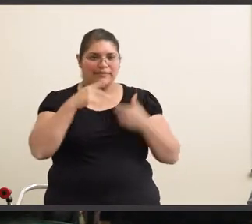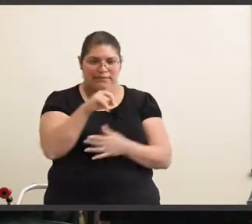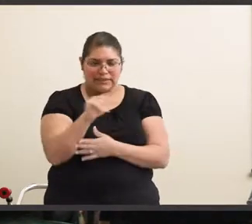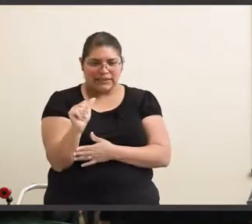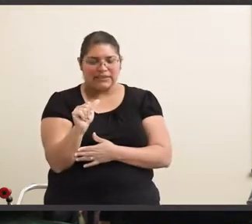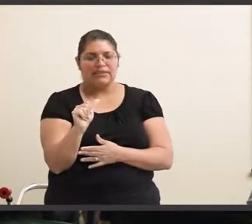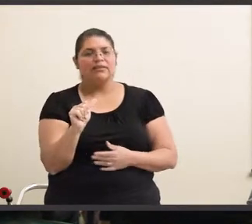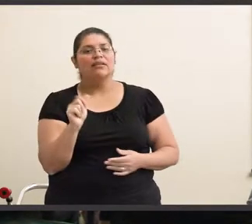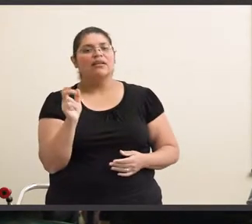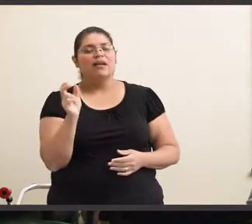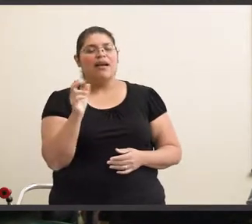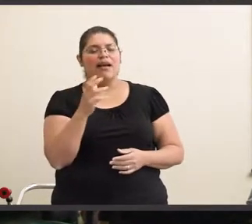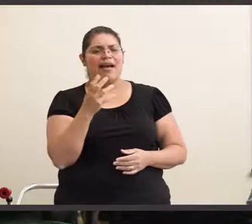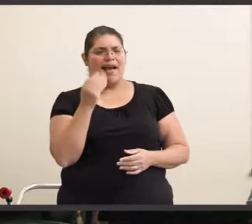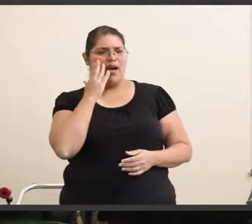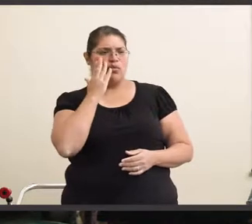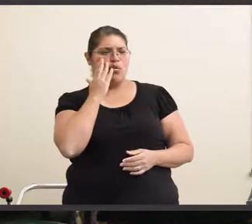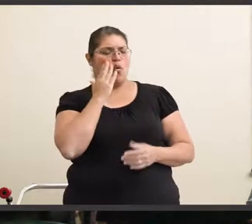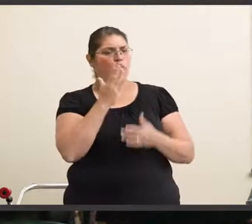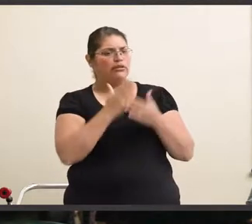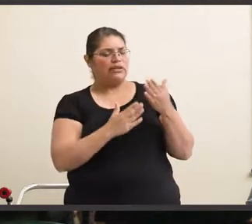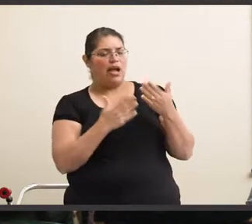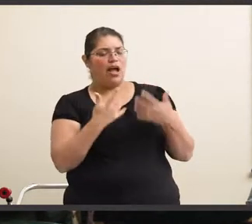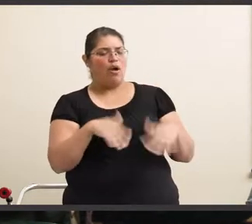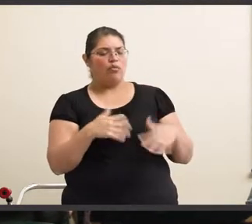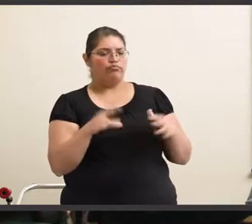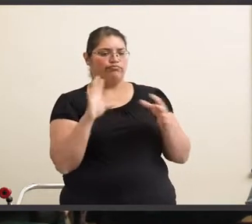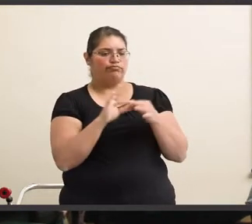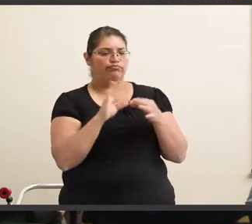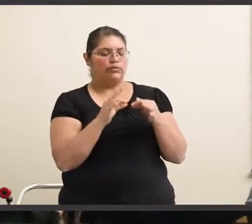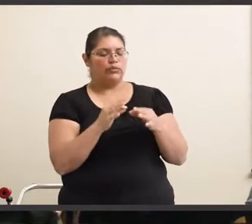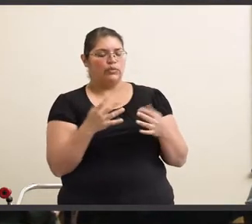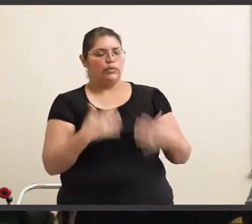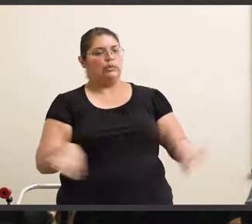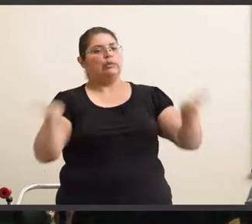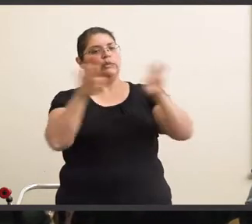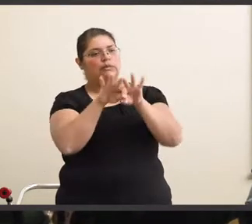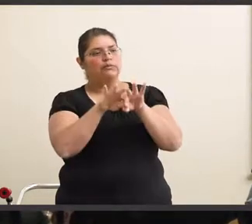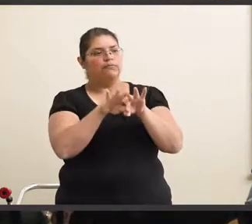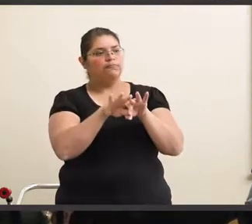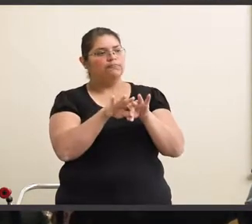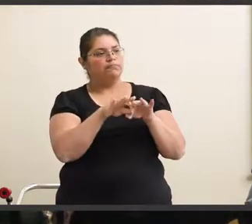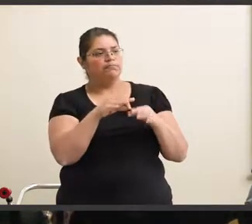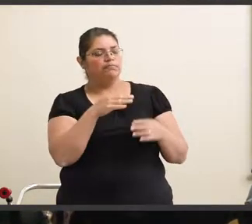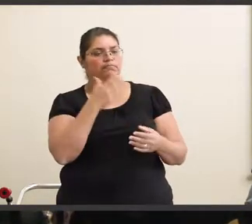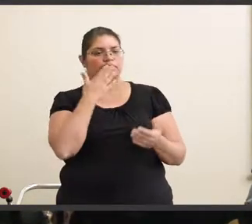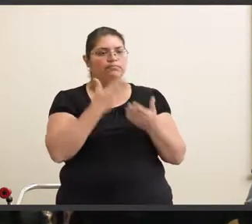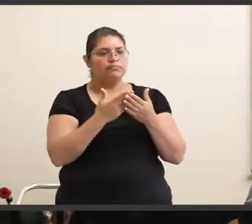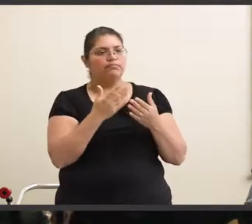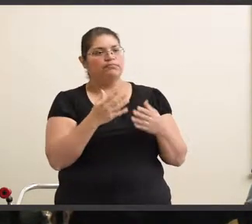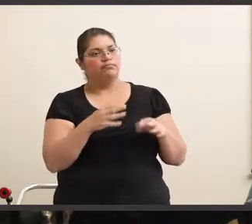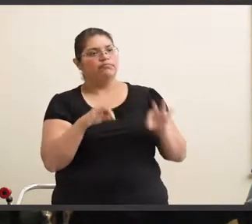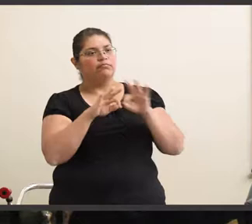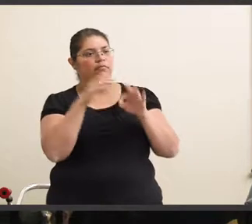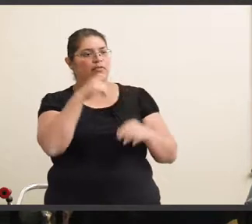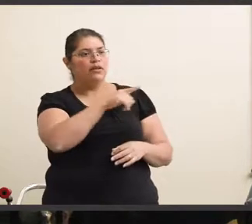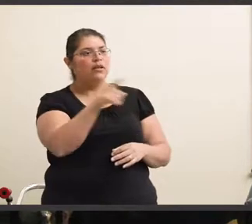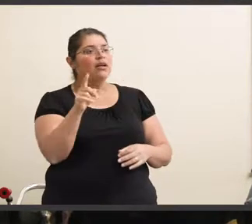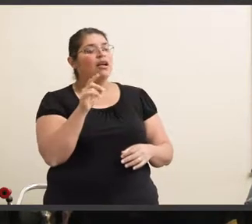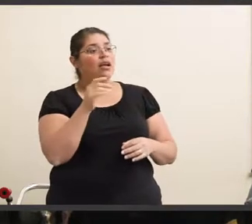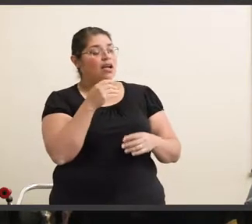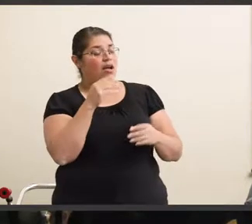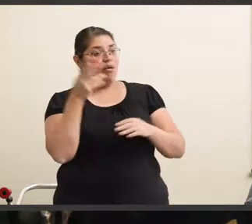and I know that they have some very valuable information that they're going to be sharing today. Our host, would like to